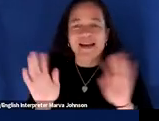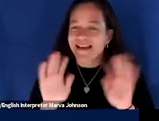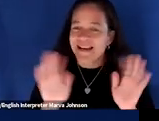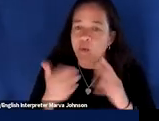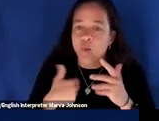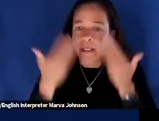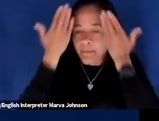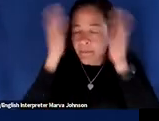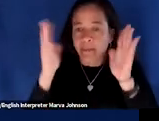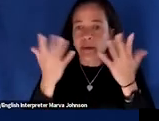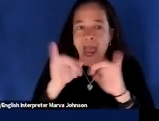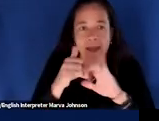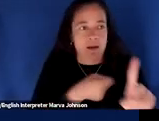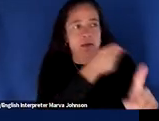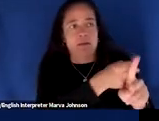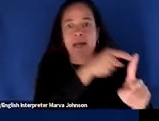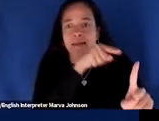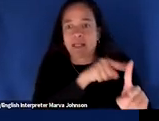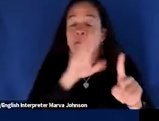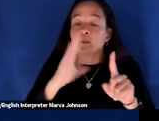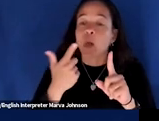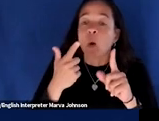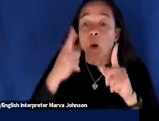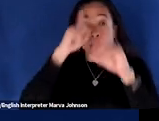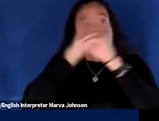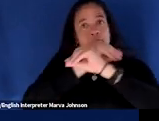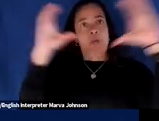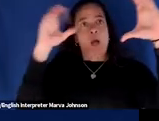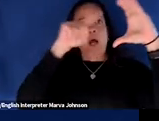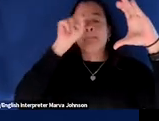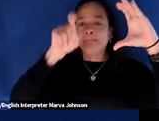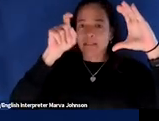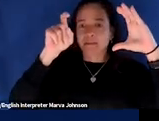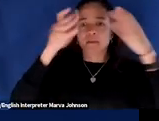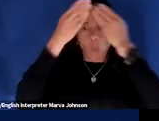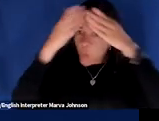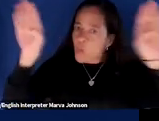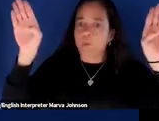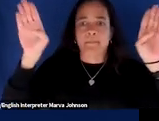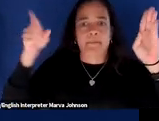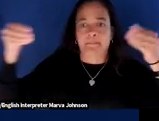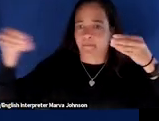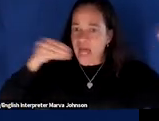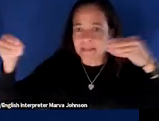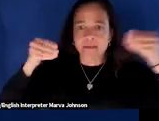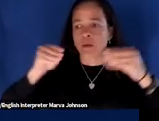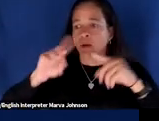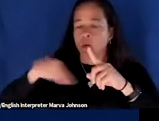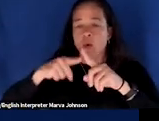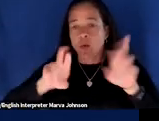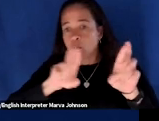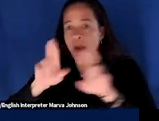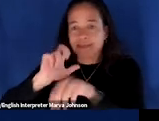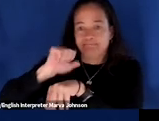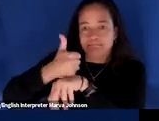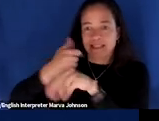climate imaginary very open ended very flexible when we're thinking about modeling actions all actions are good actions